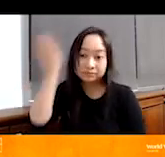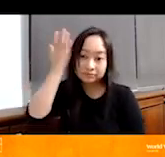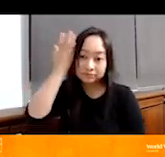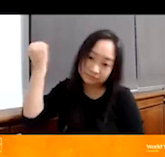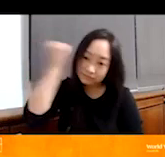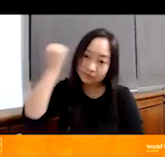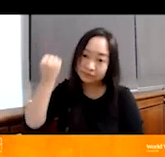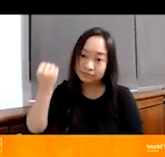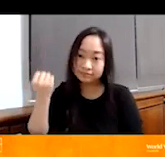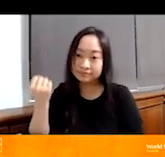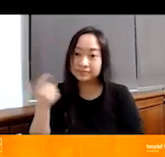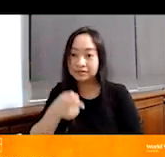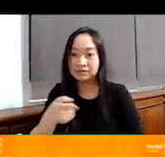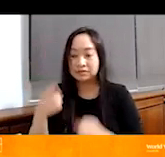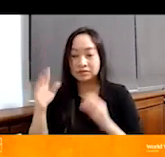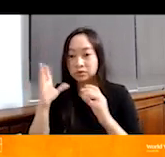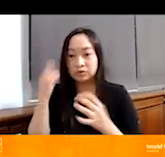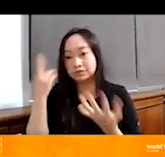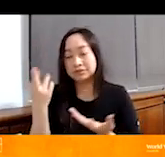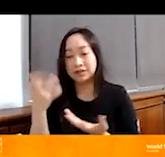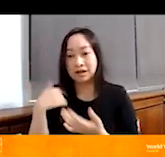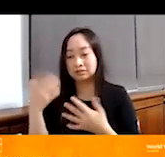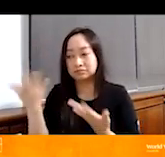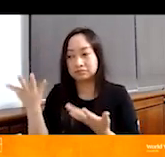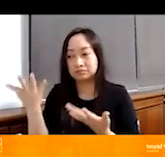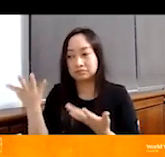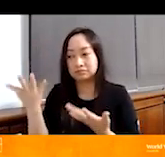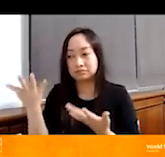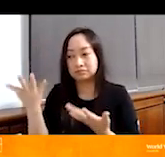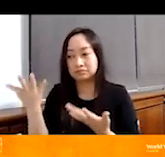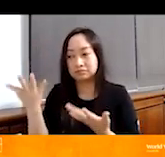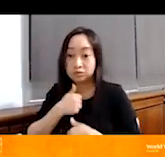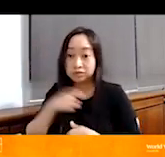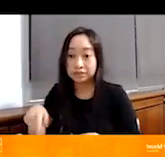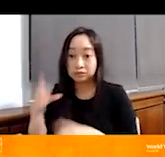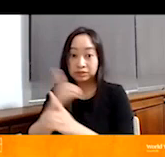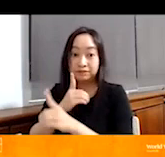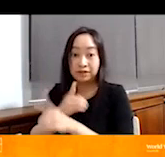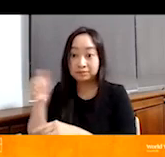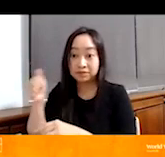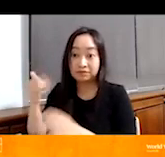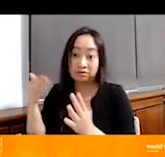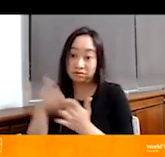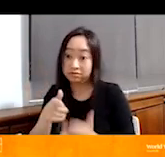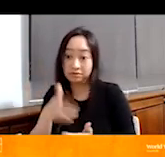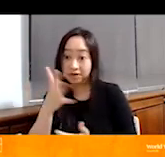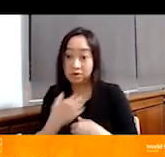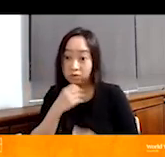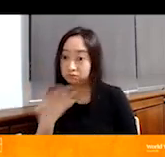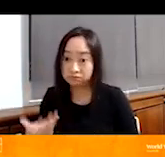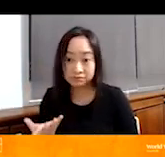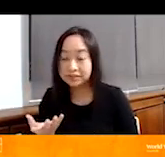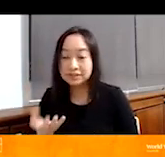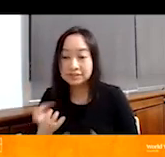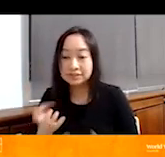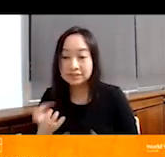which is just heartbreaking. I don't know why a soldier needs to defend themselves against the happen. Um, now, thankfully